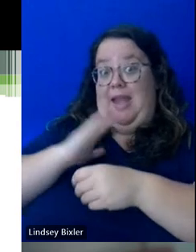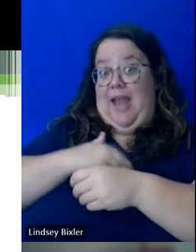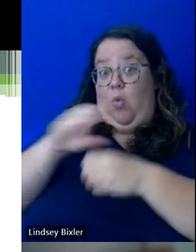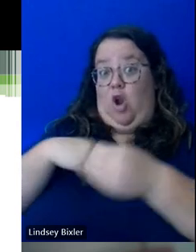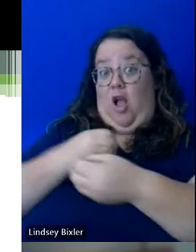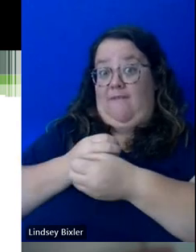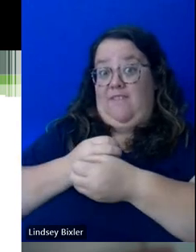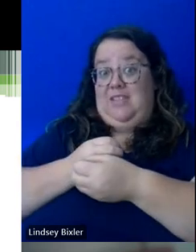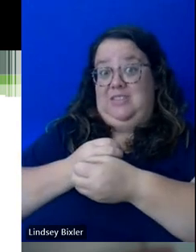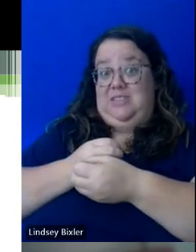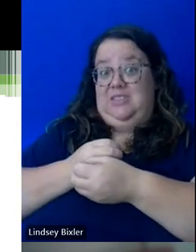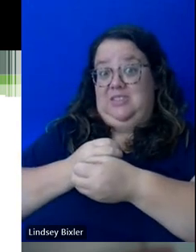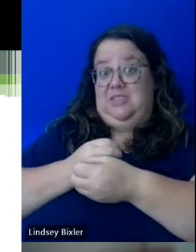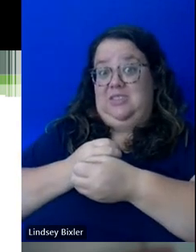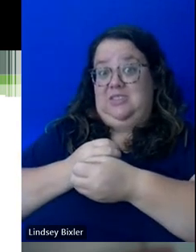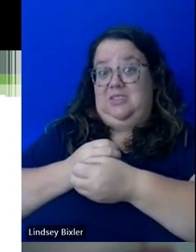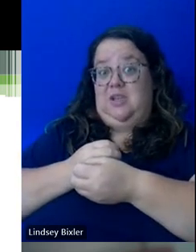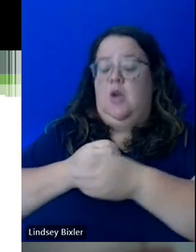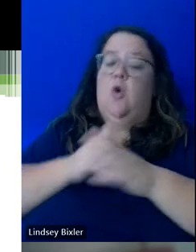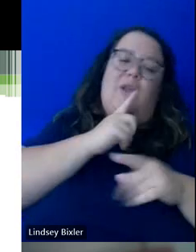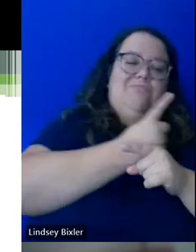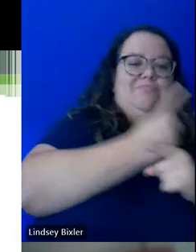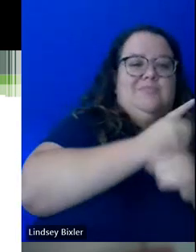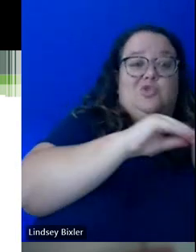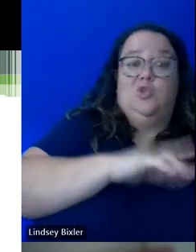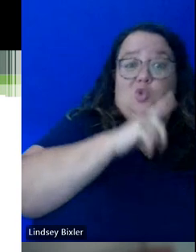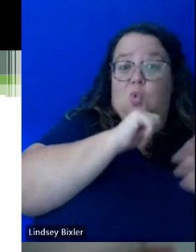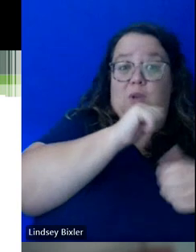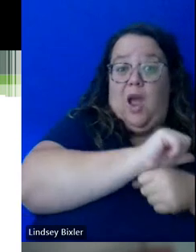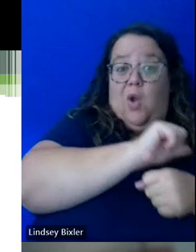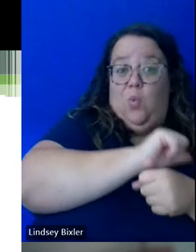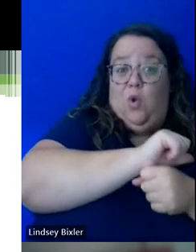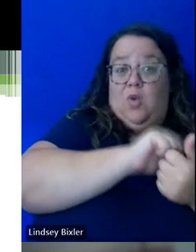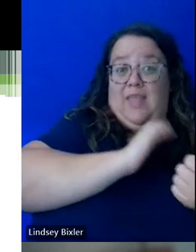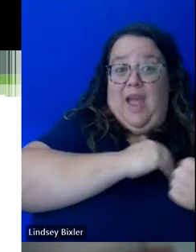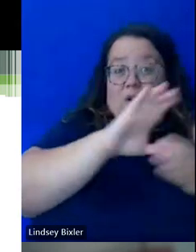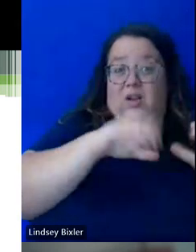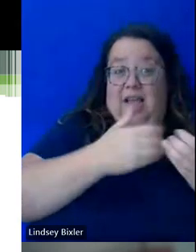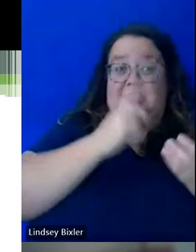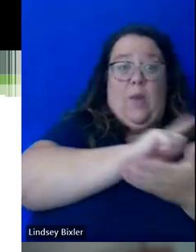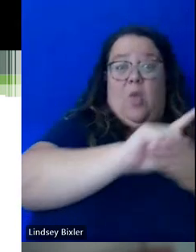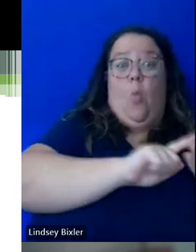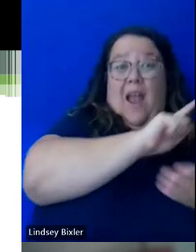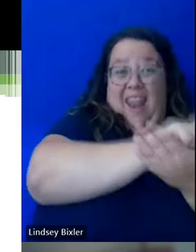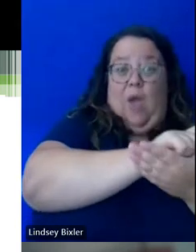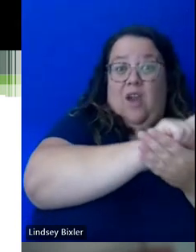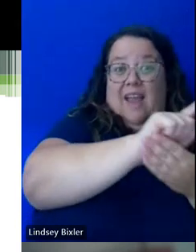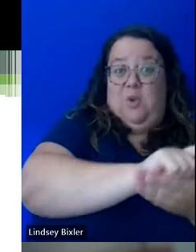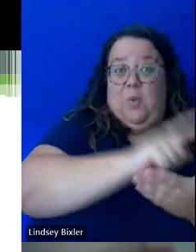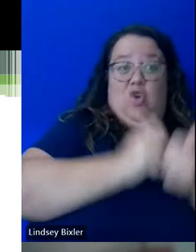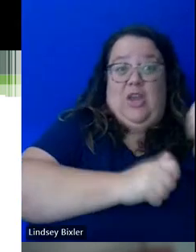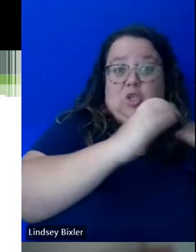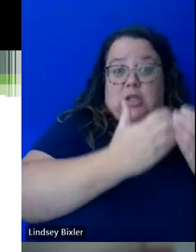of tutoring per week per class, in addition to an hour per week of study skills tutoring, can get an additional hour of